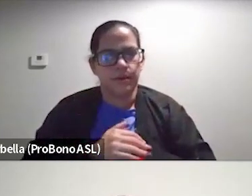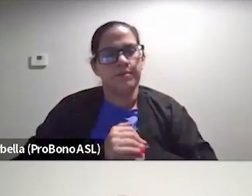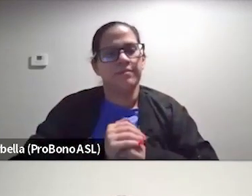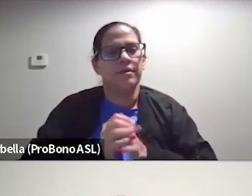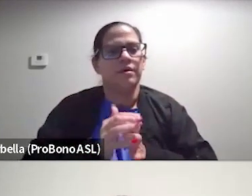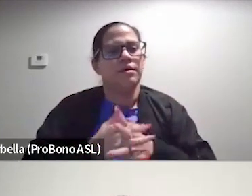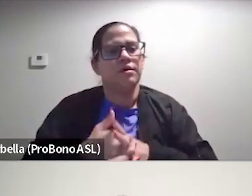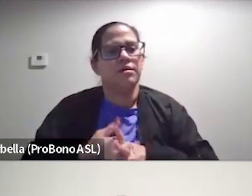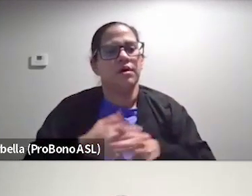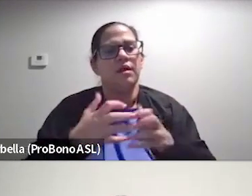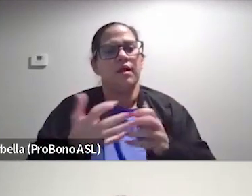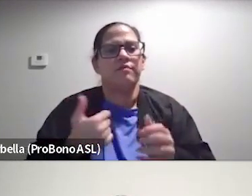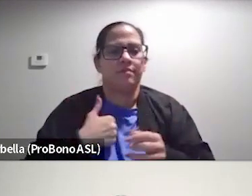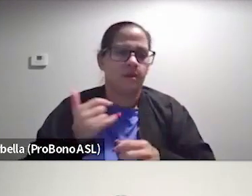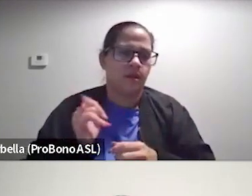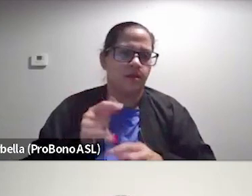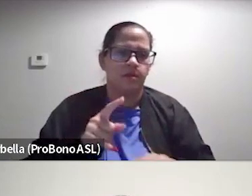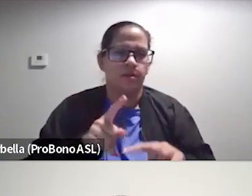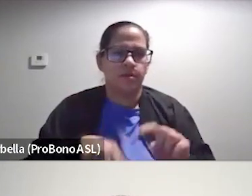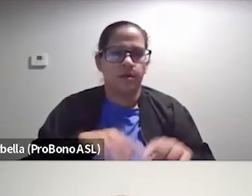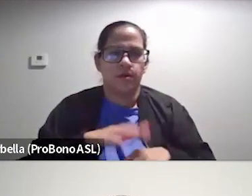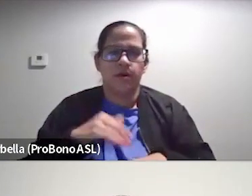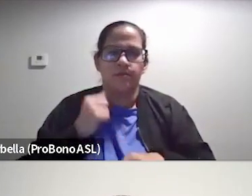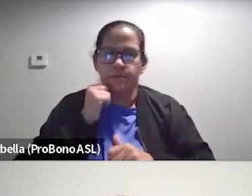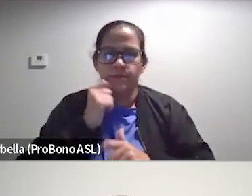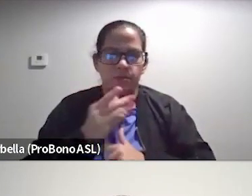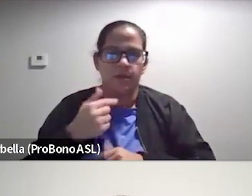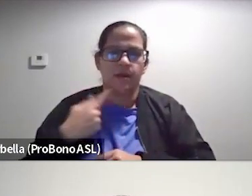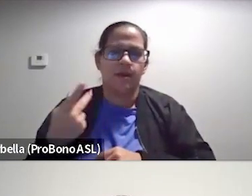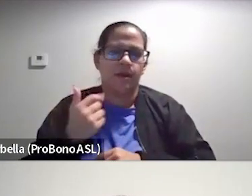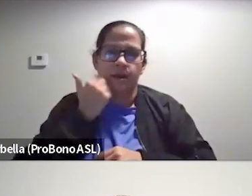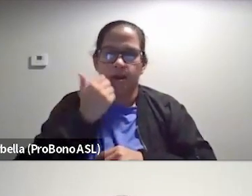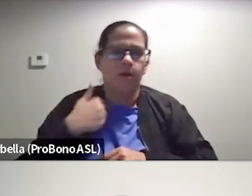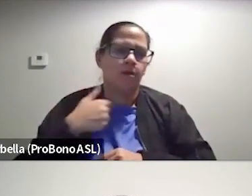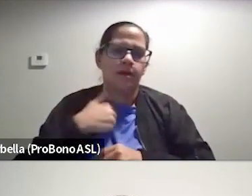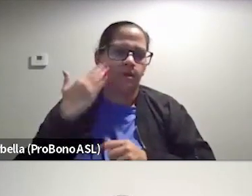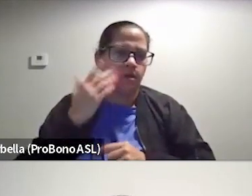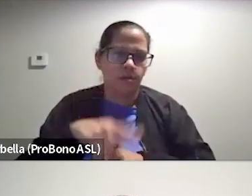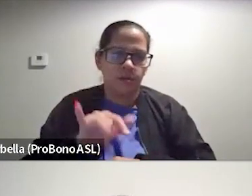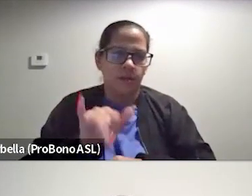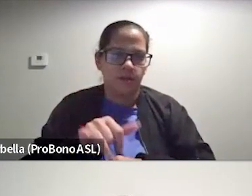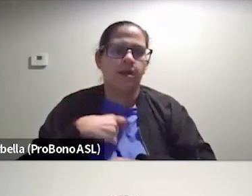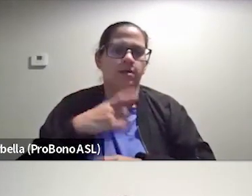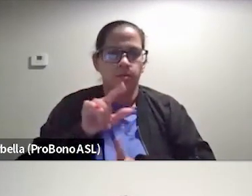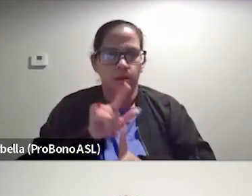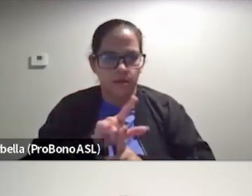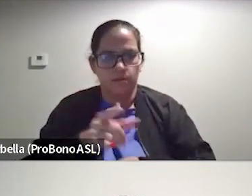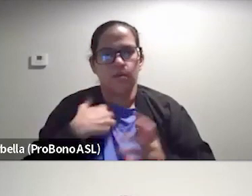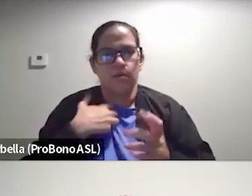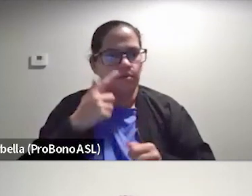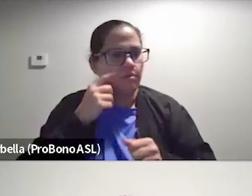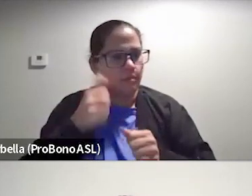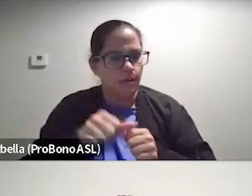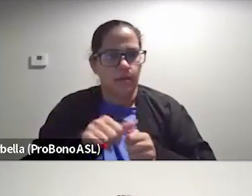So it is a lot of me going like, you cannot call my sister and I auntie. We don't know you like that, but I do love you. And I want you to